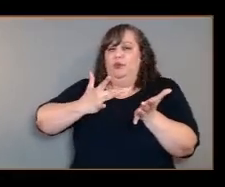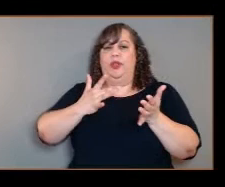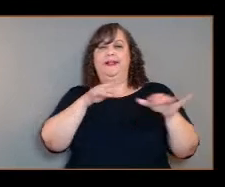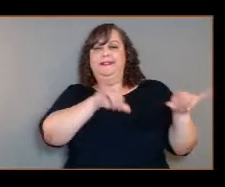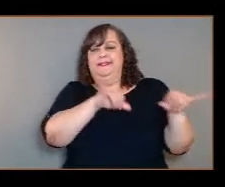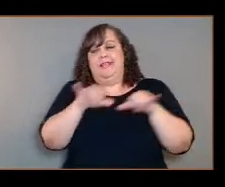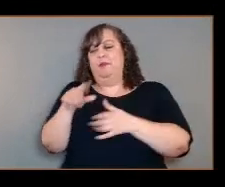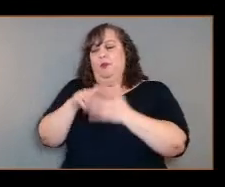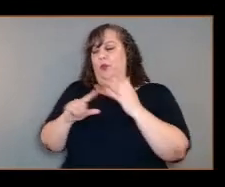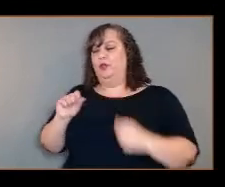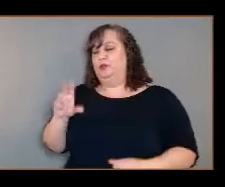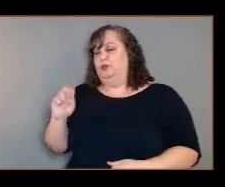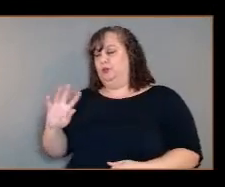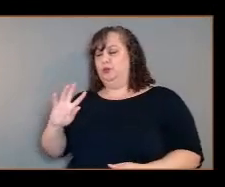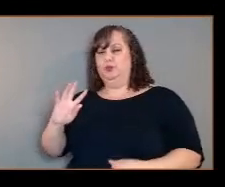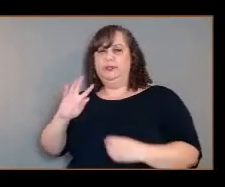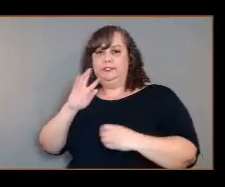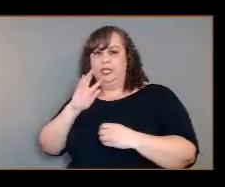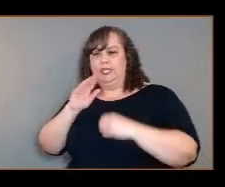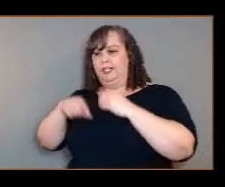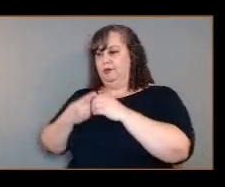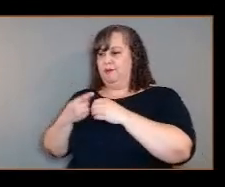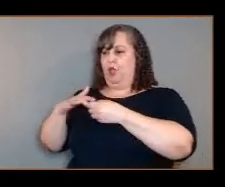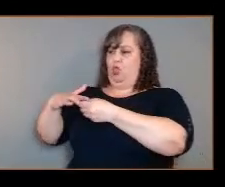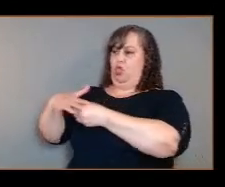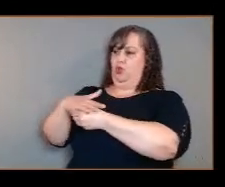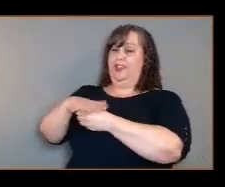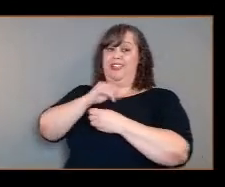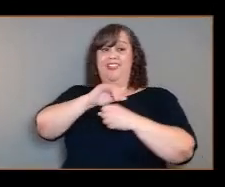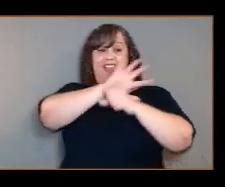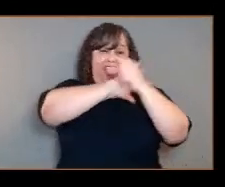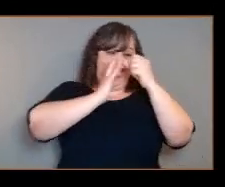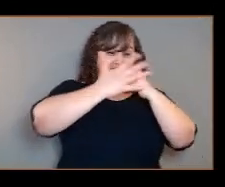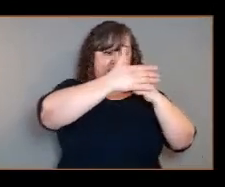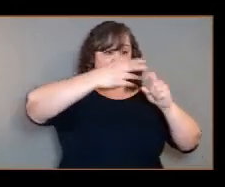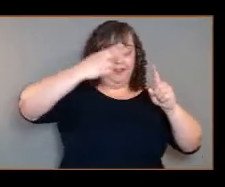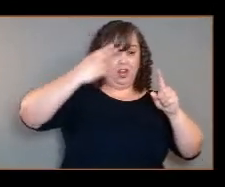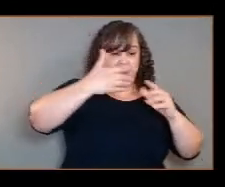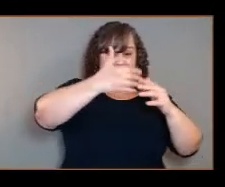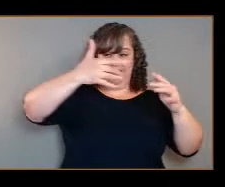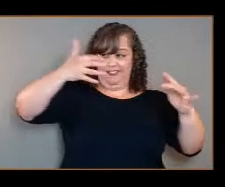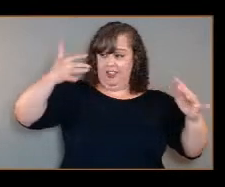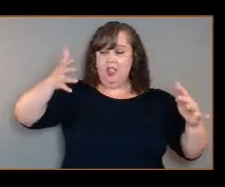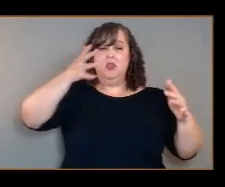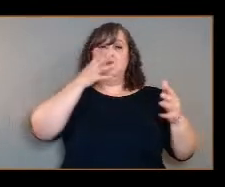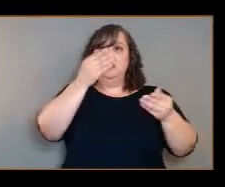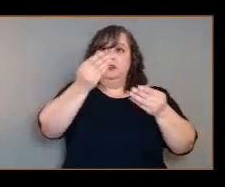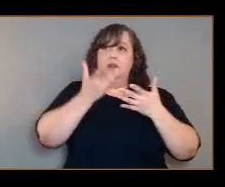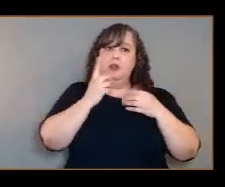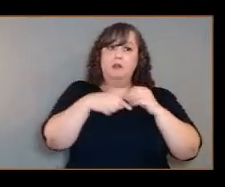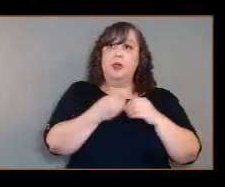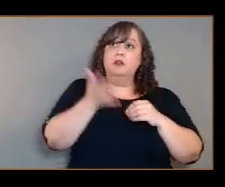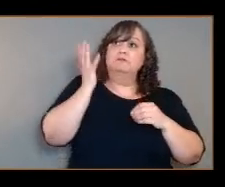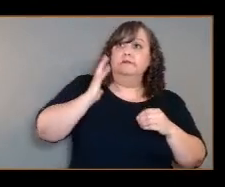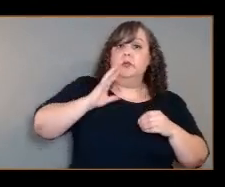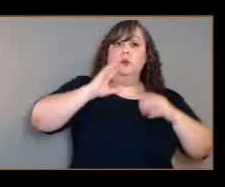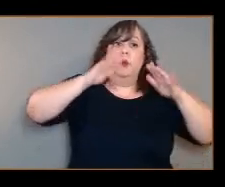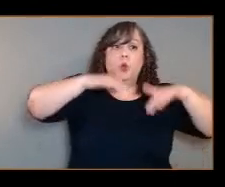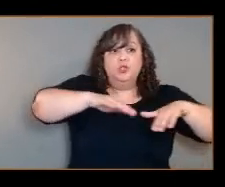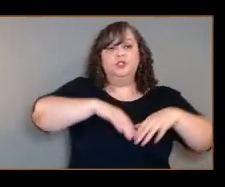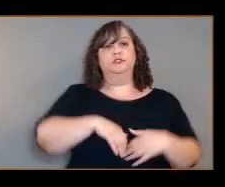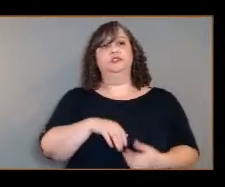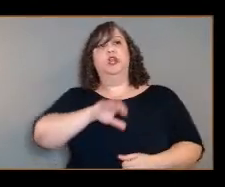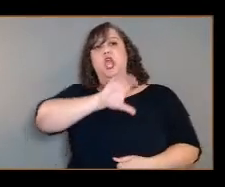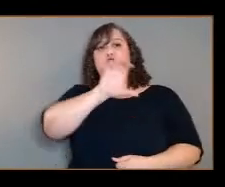that atmospheric record will tell us the history of past and perhaps lost oceans. We'll measure the cycles of carbon and oxygen and hydrogen